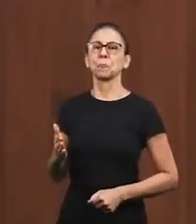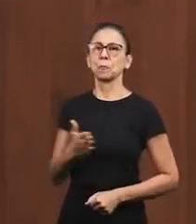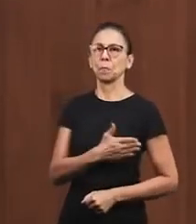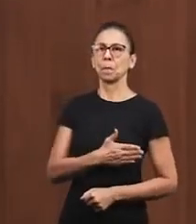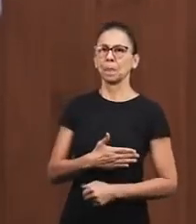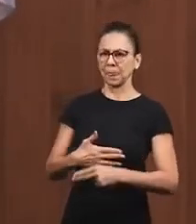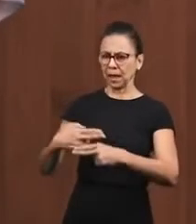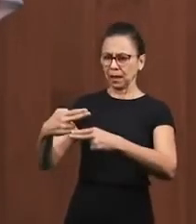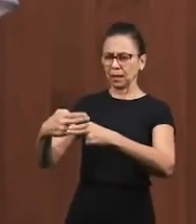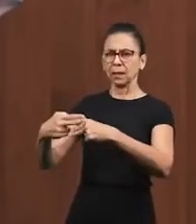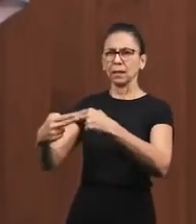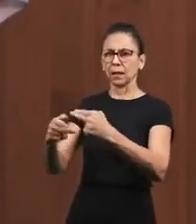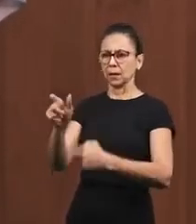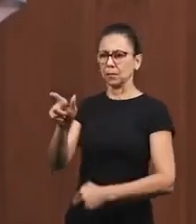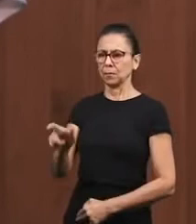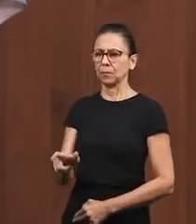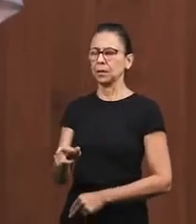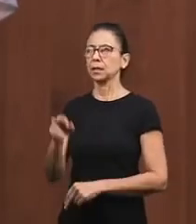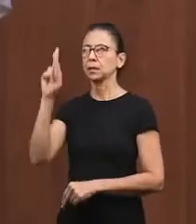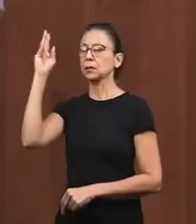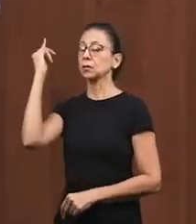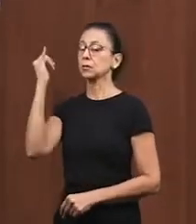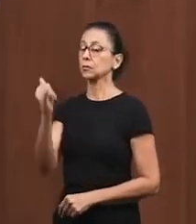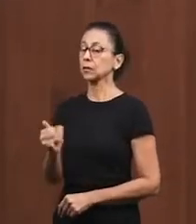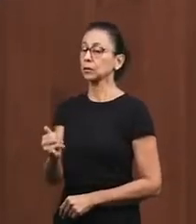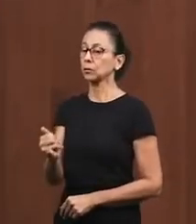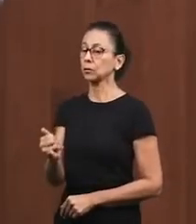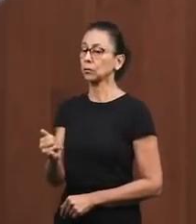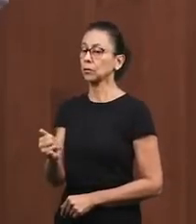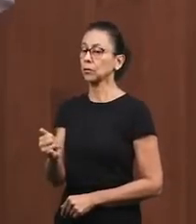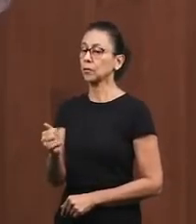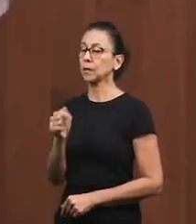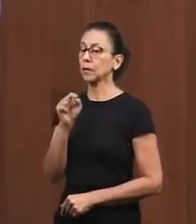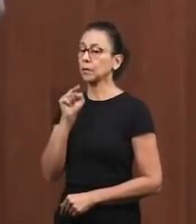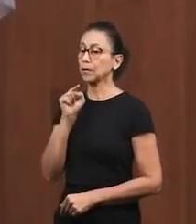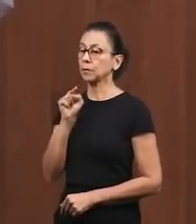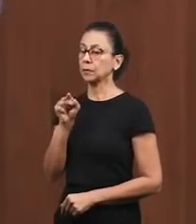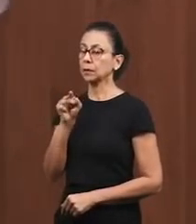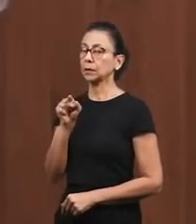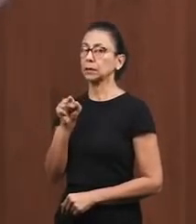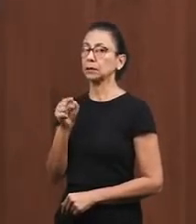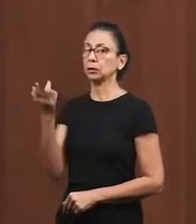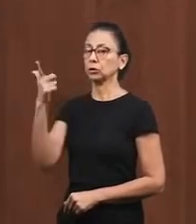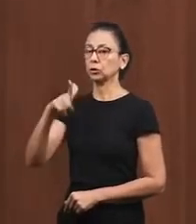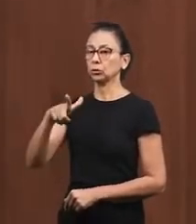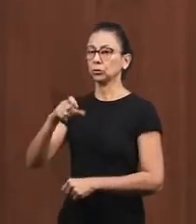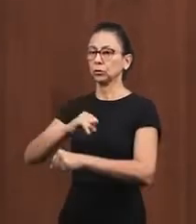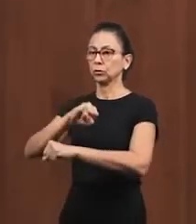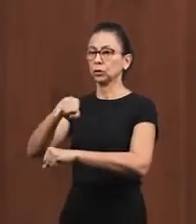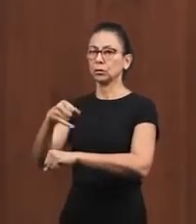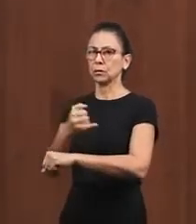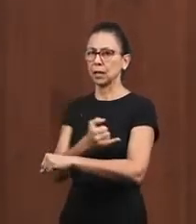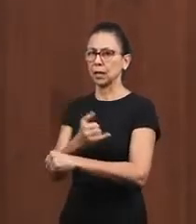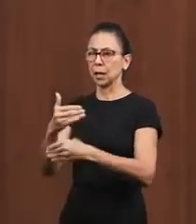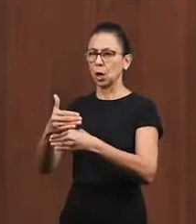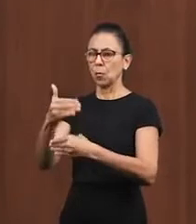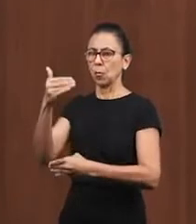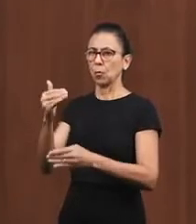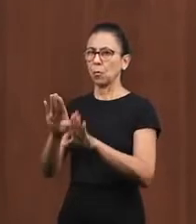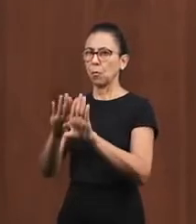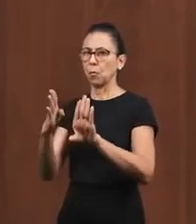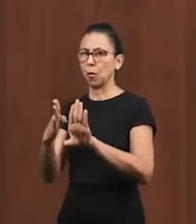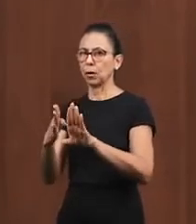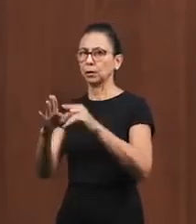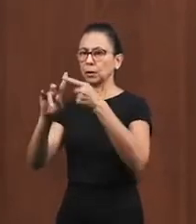heart to rebuild the walls and the doors of Jerusalem and when Nehemiah arrived and saw